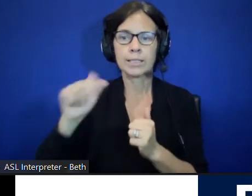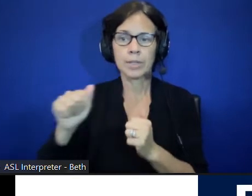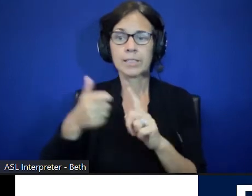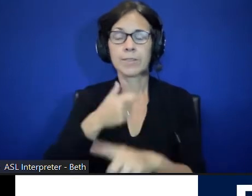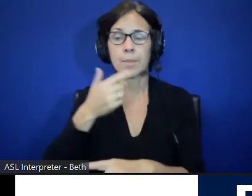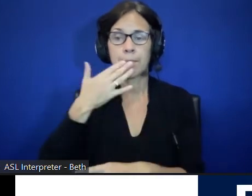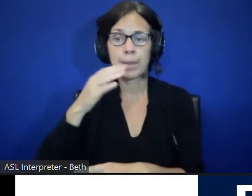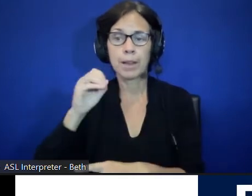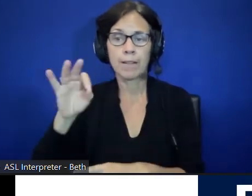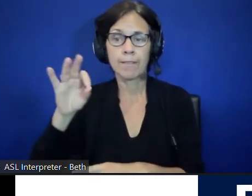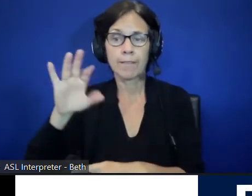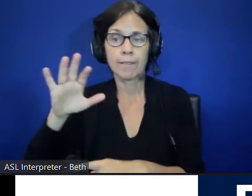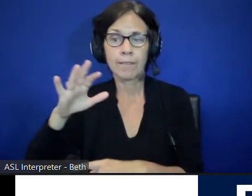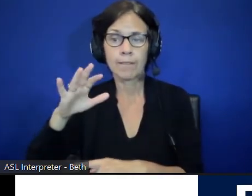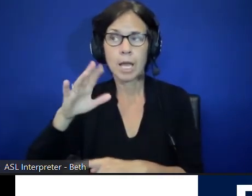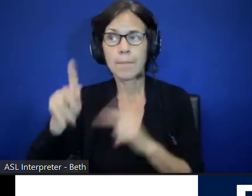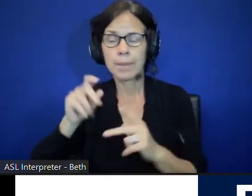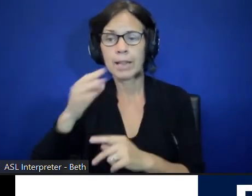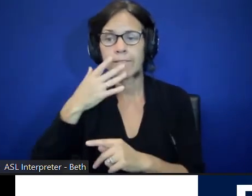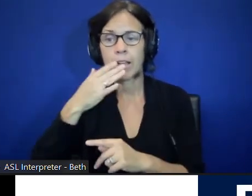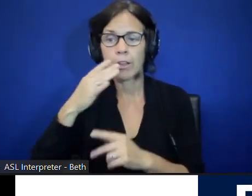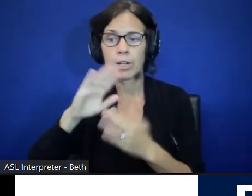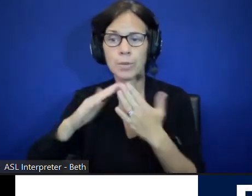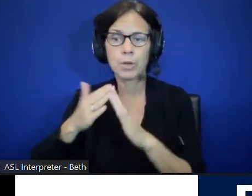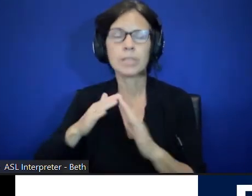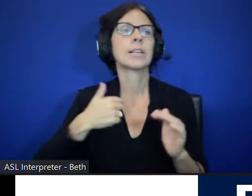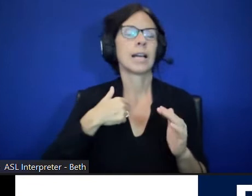I did review some of the national data.